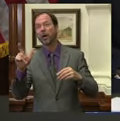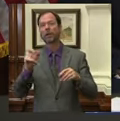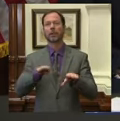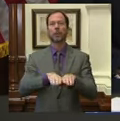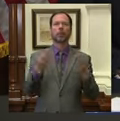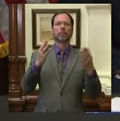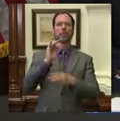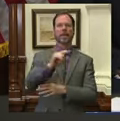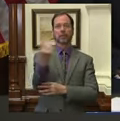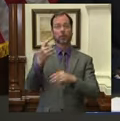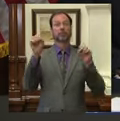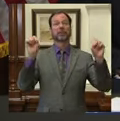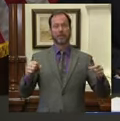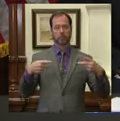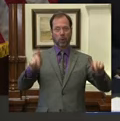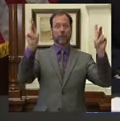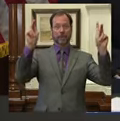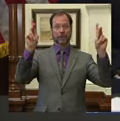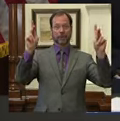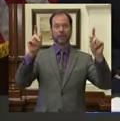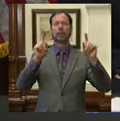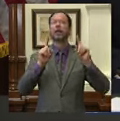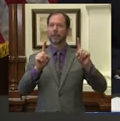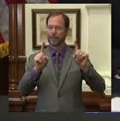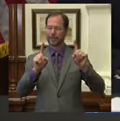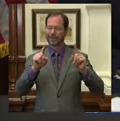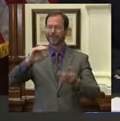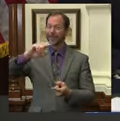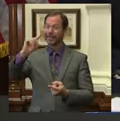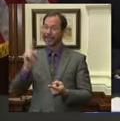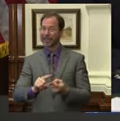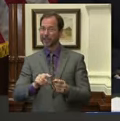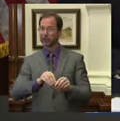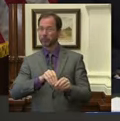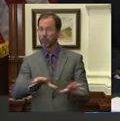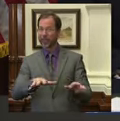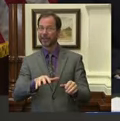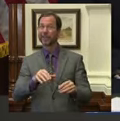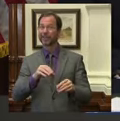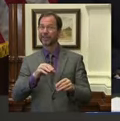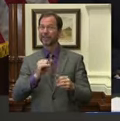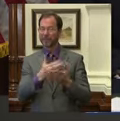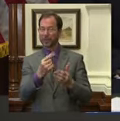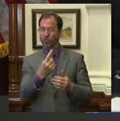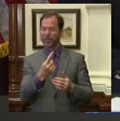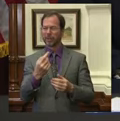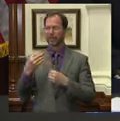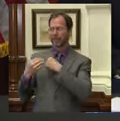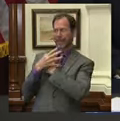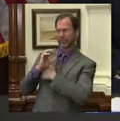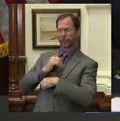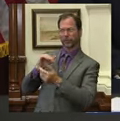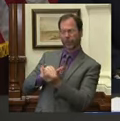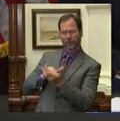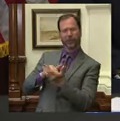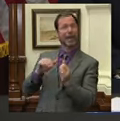1st. Now, to minimize the spread of COVID-19 during Phase 1, on the advice of doctors, I